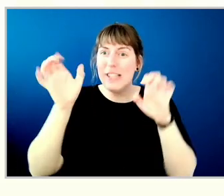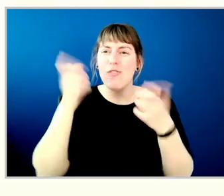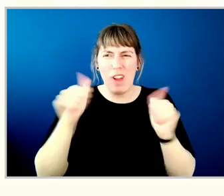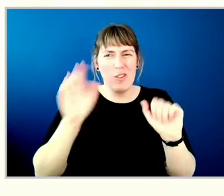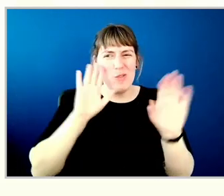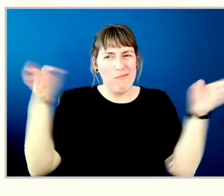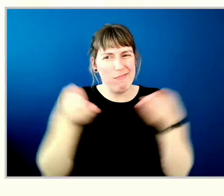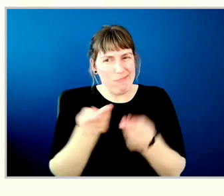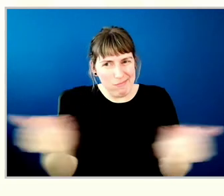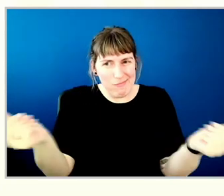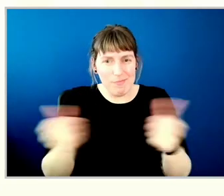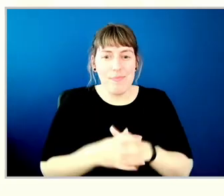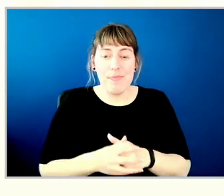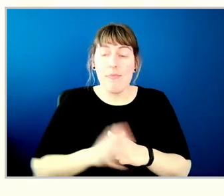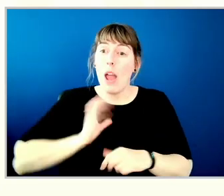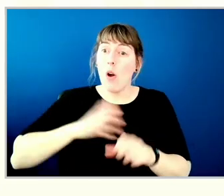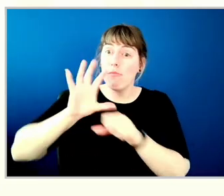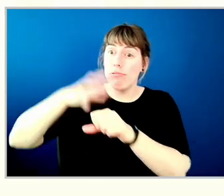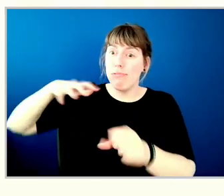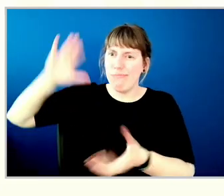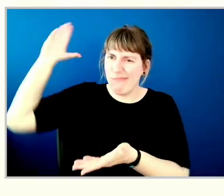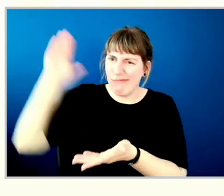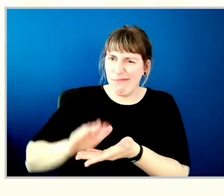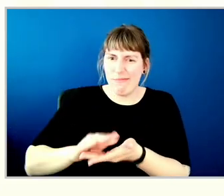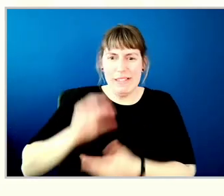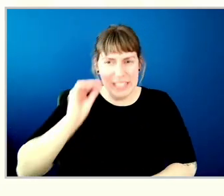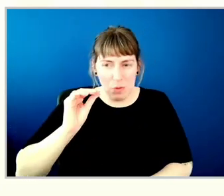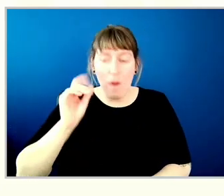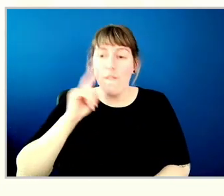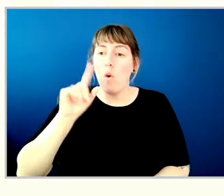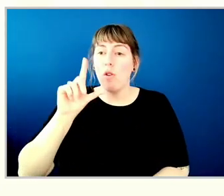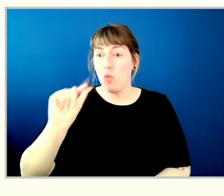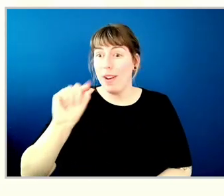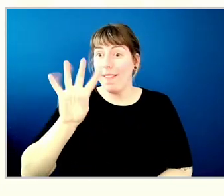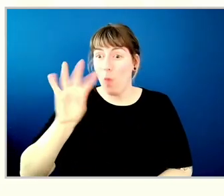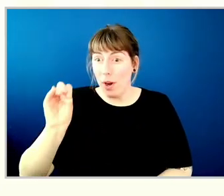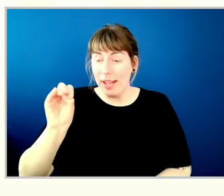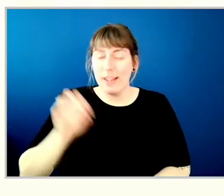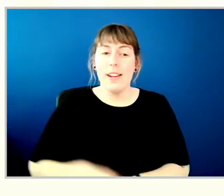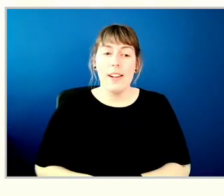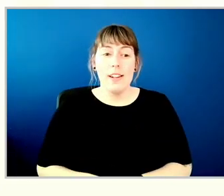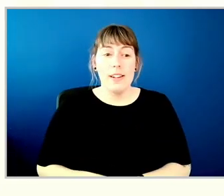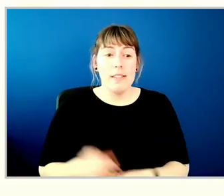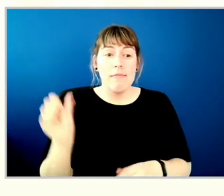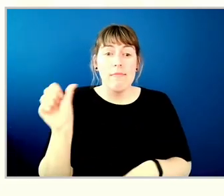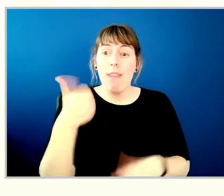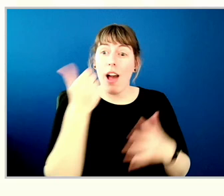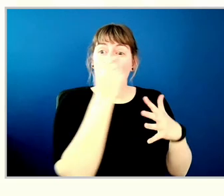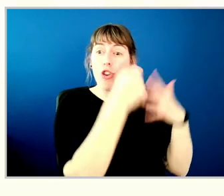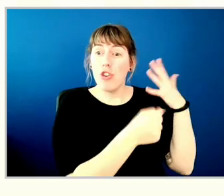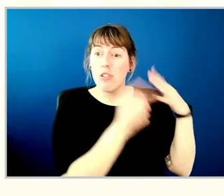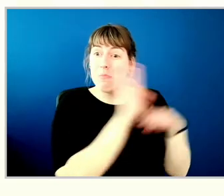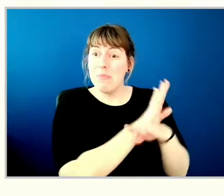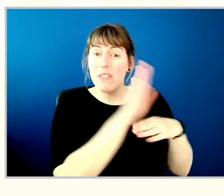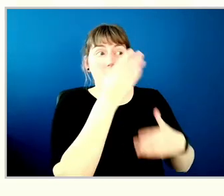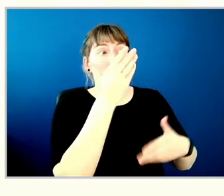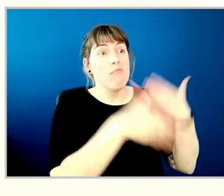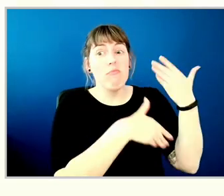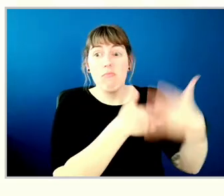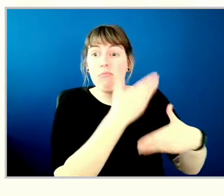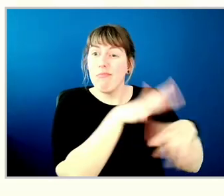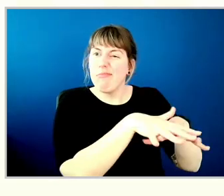bring our financed emissions to net zero by 2040, a more ambitious timeline than most other major financial institutions in Canada.